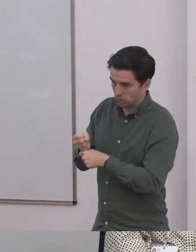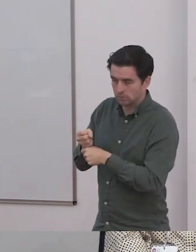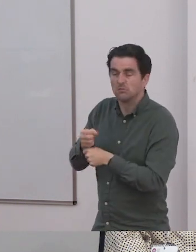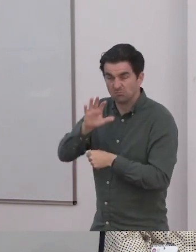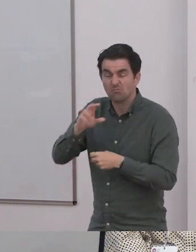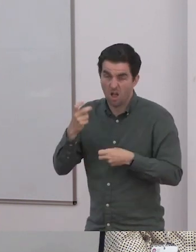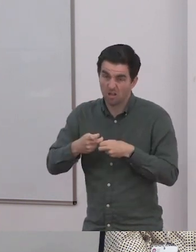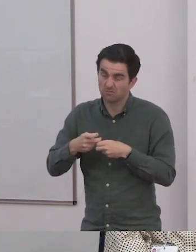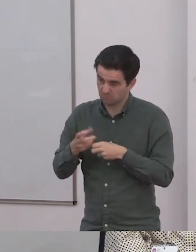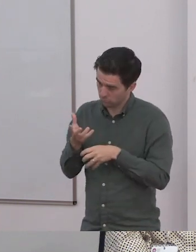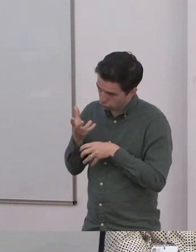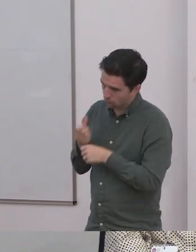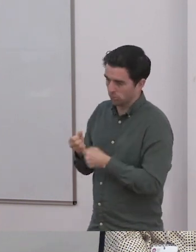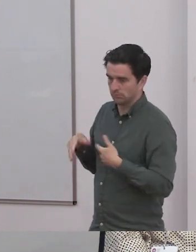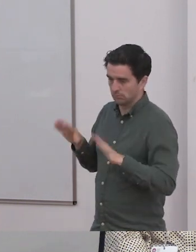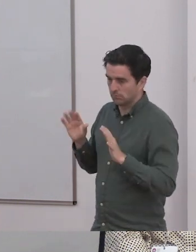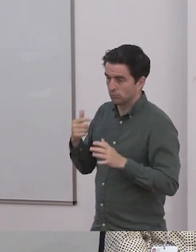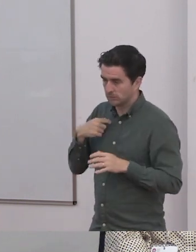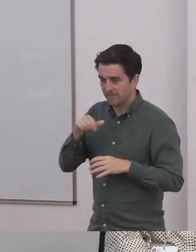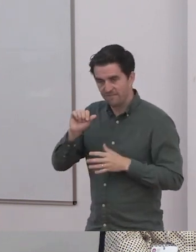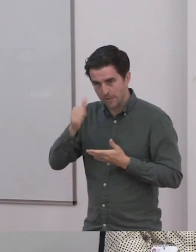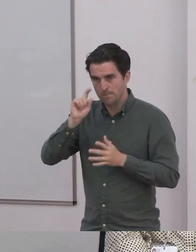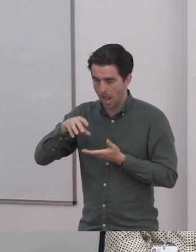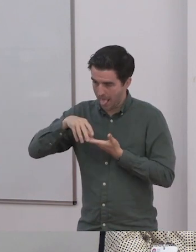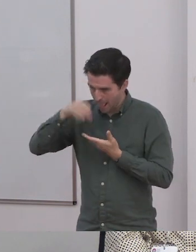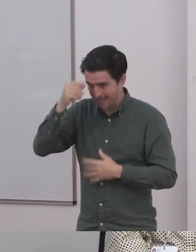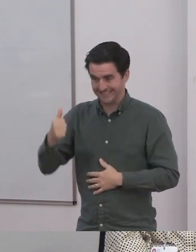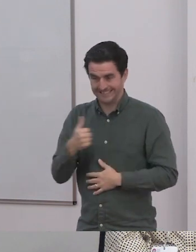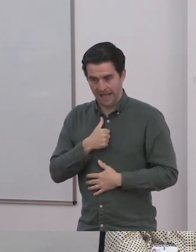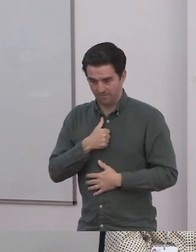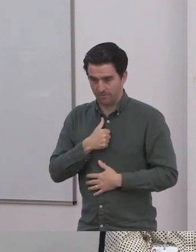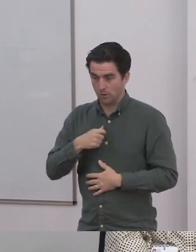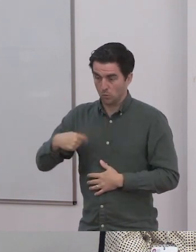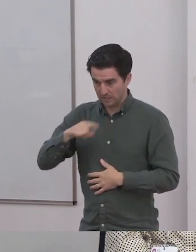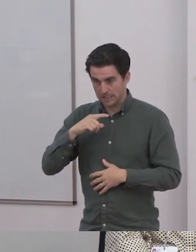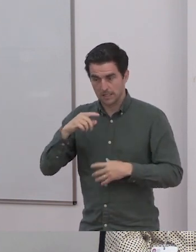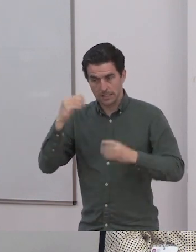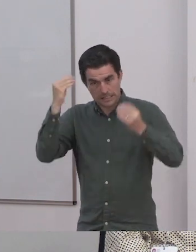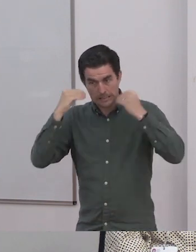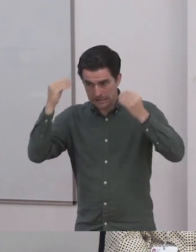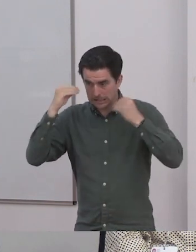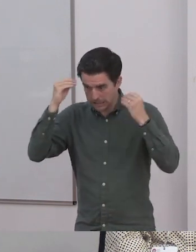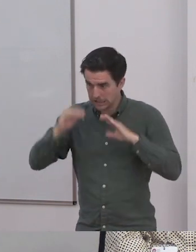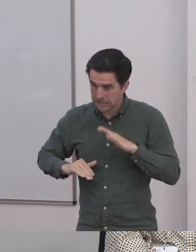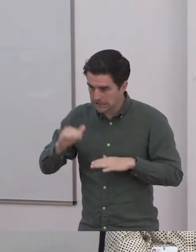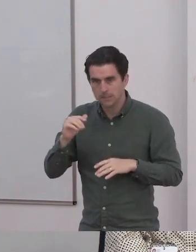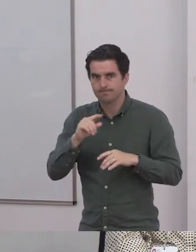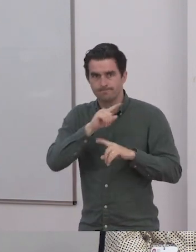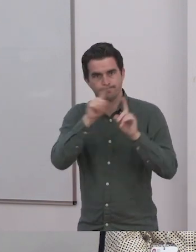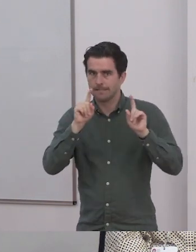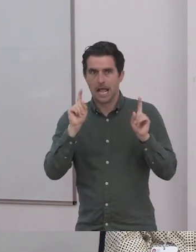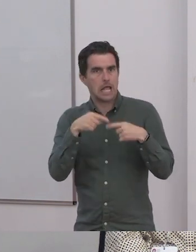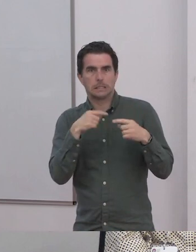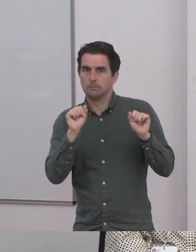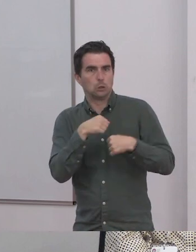trusted. And that's the fundamental difference with the unschooling approach. Is that we're raising children hopefully to